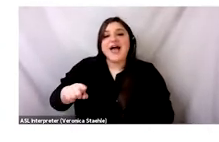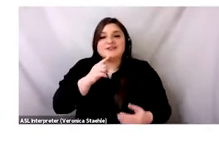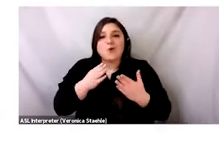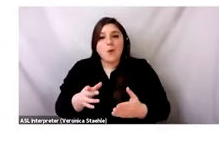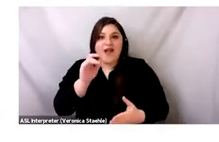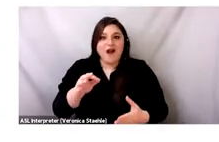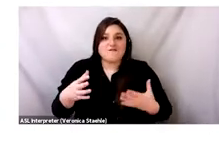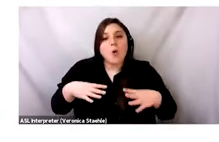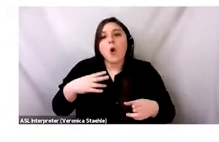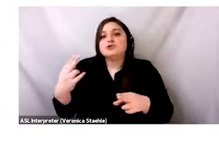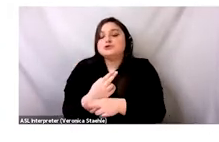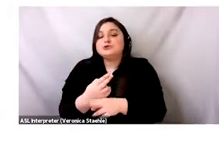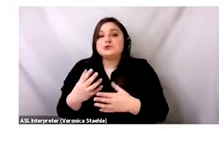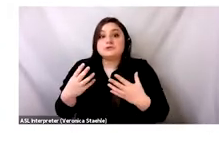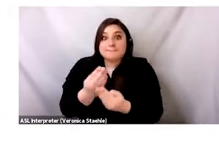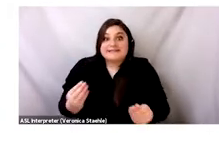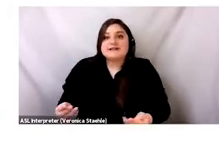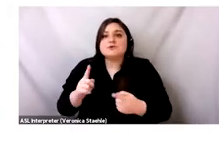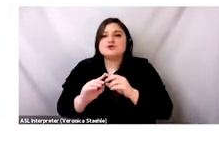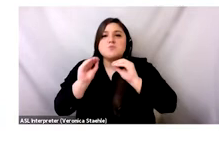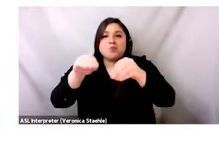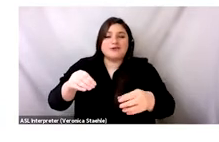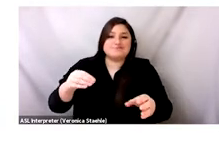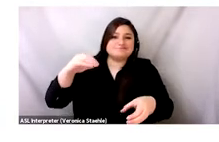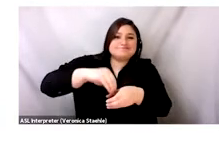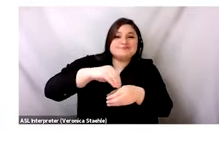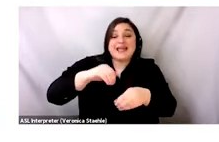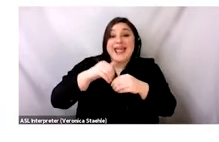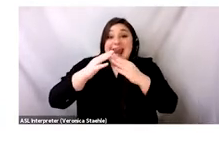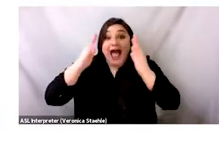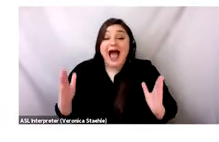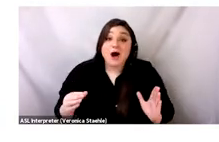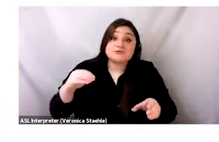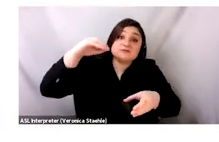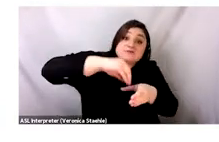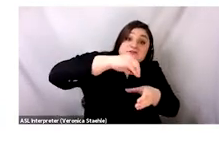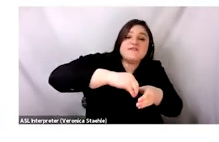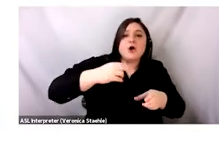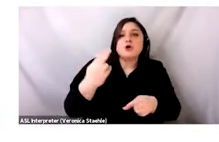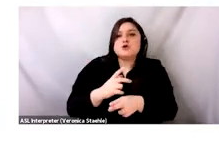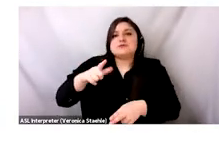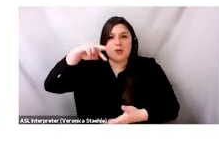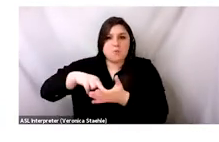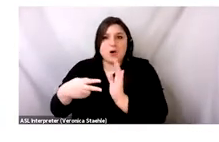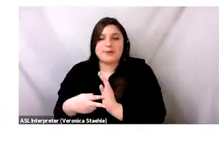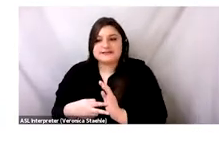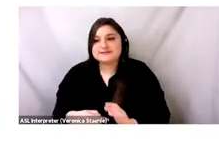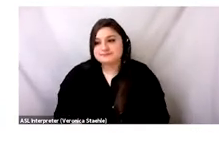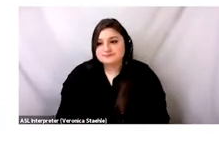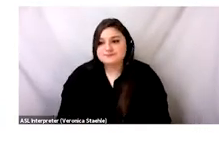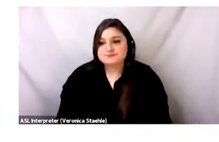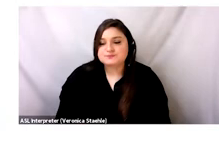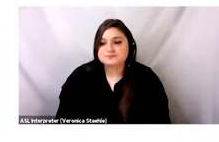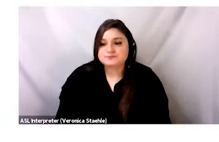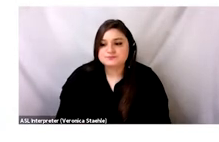into stuffing. And shoddy is still used today for insulation. But there was also once a really big market in the